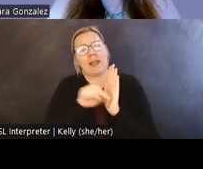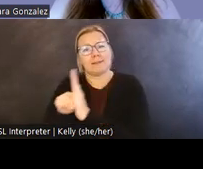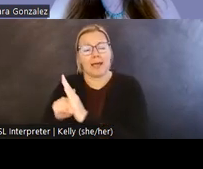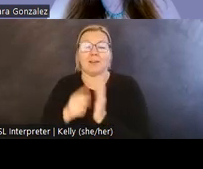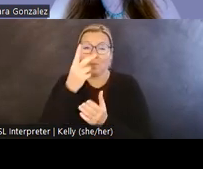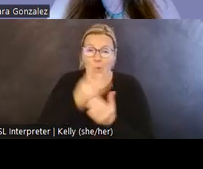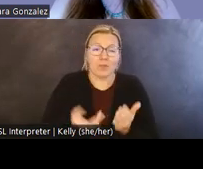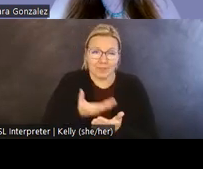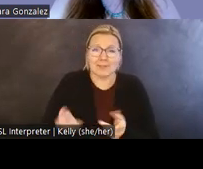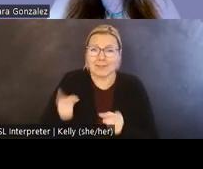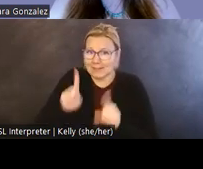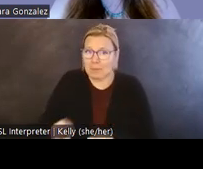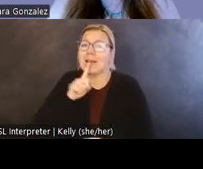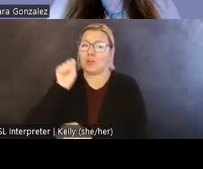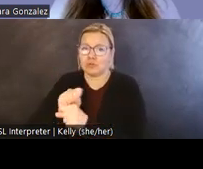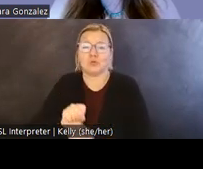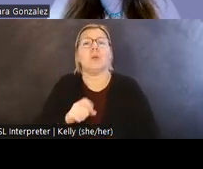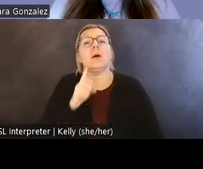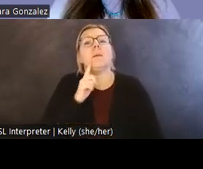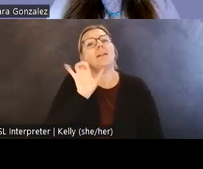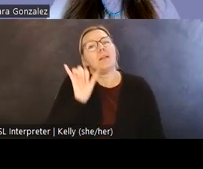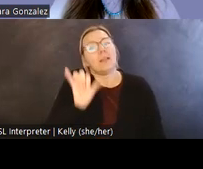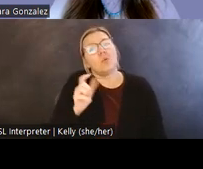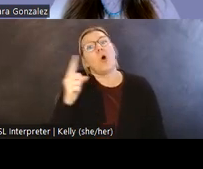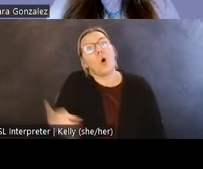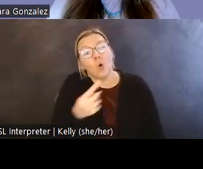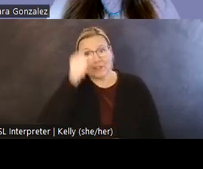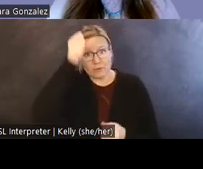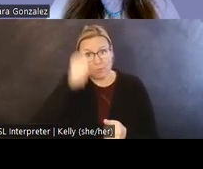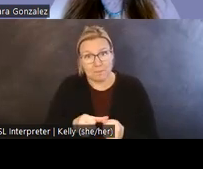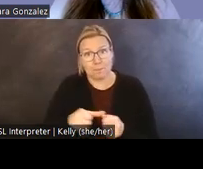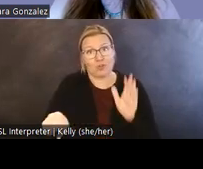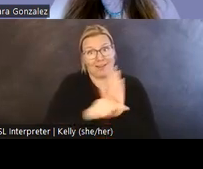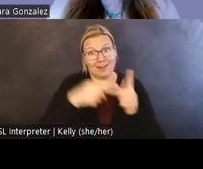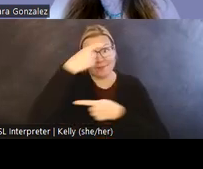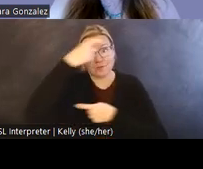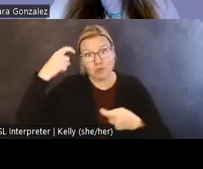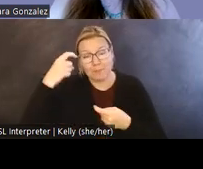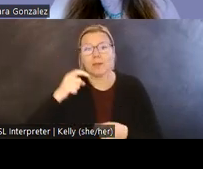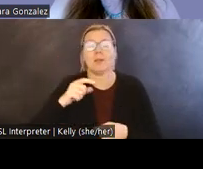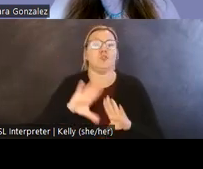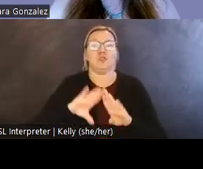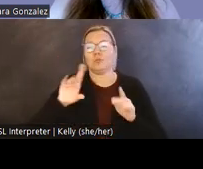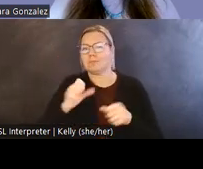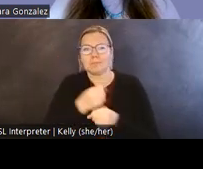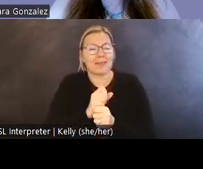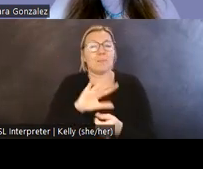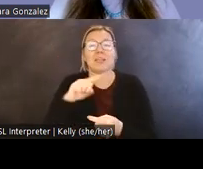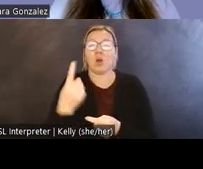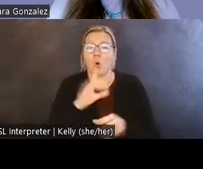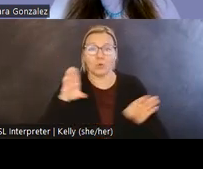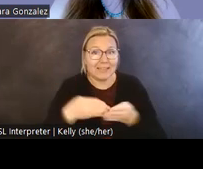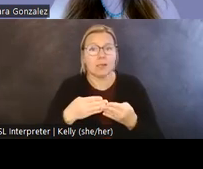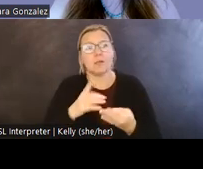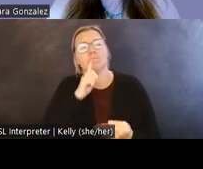things are true. But rather, to only remember these aspects, to make them the only authentic story told